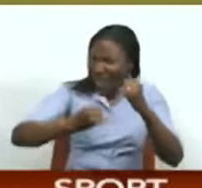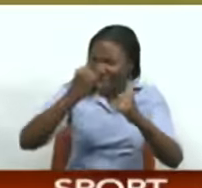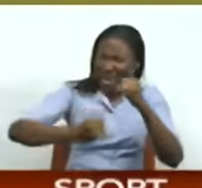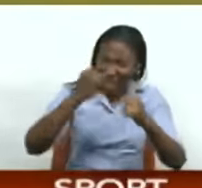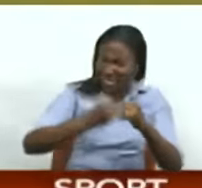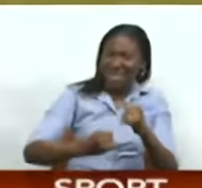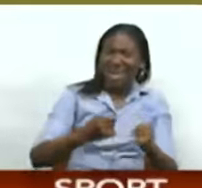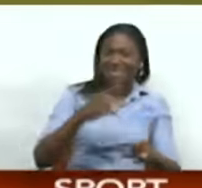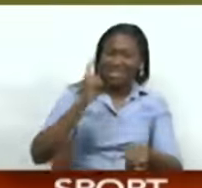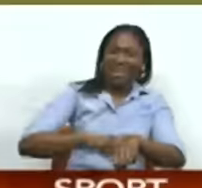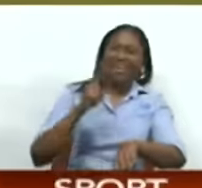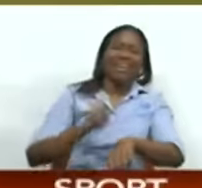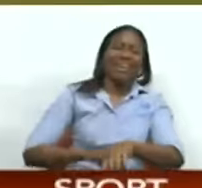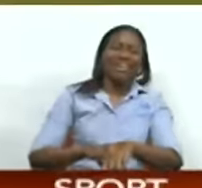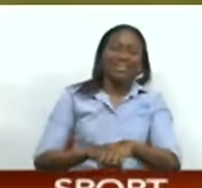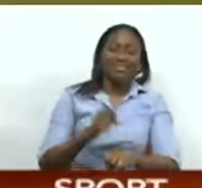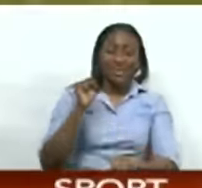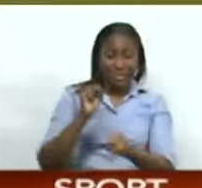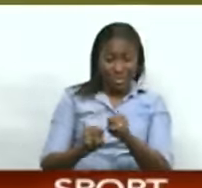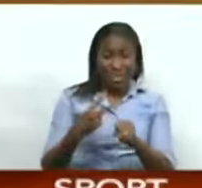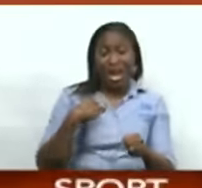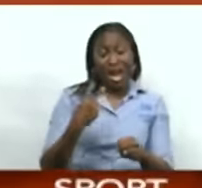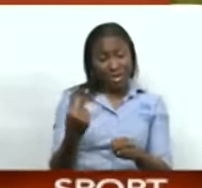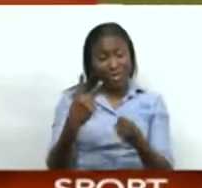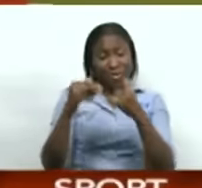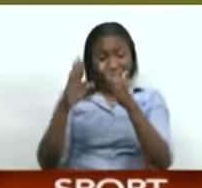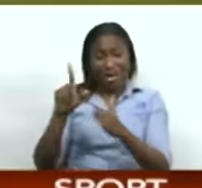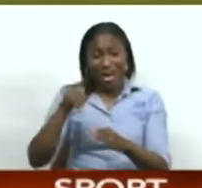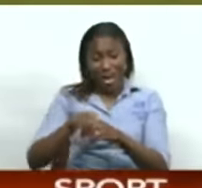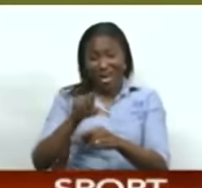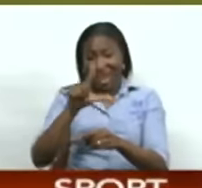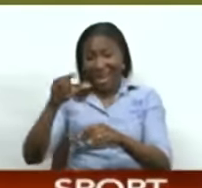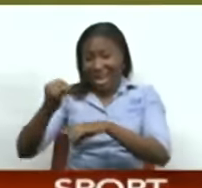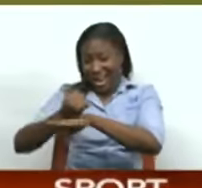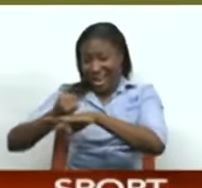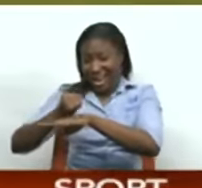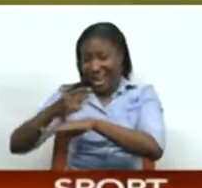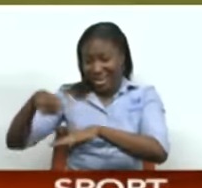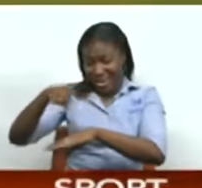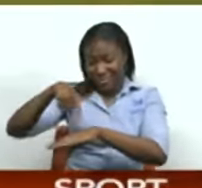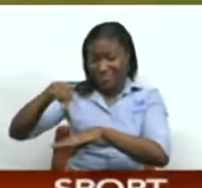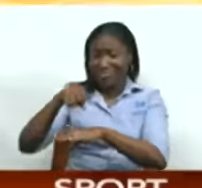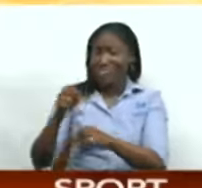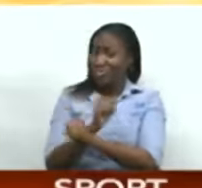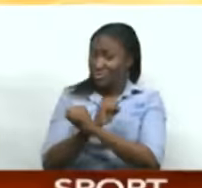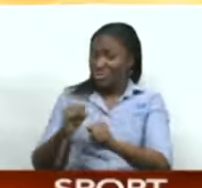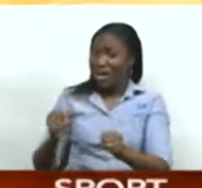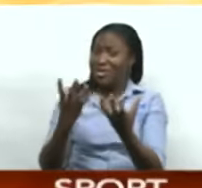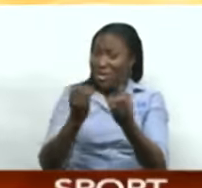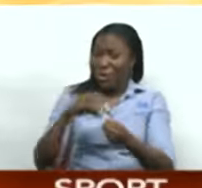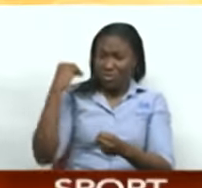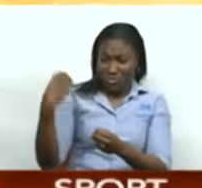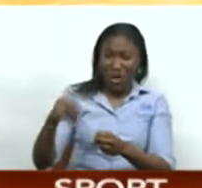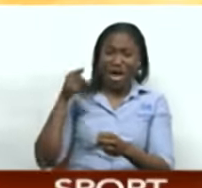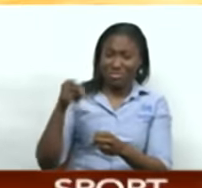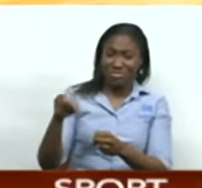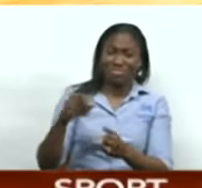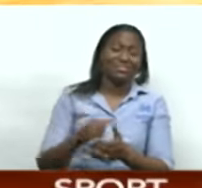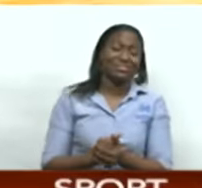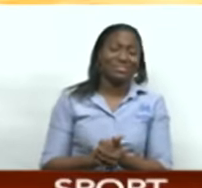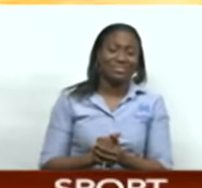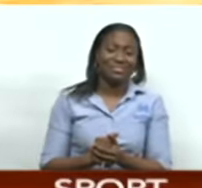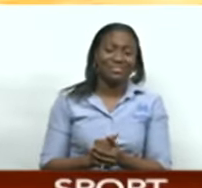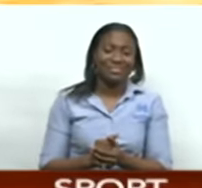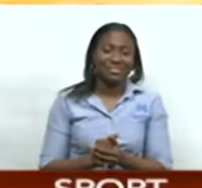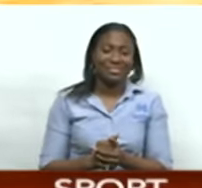of Alzari Joseph and Ocean Thomas on a helpful Brian Lara Academy pitch. We are aware of the sort of